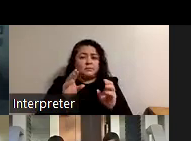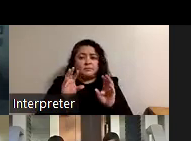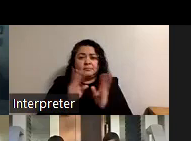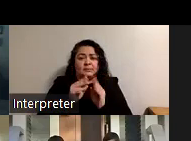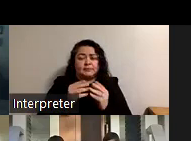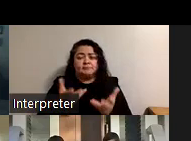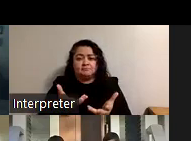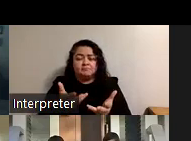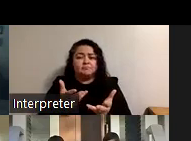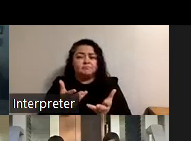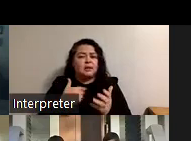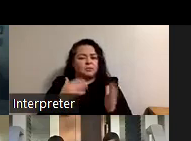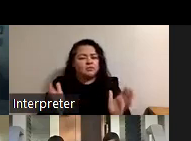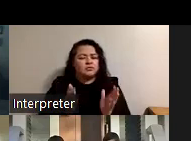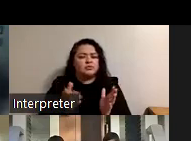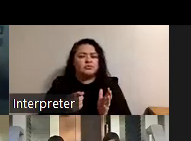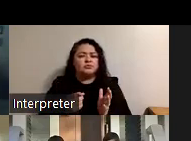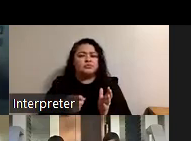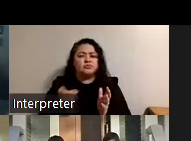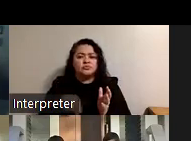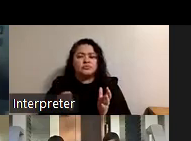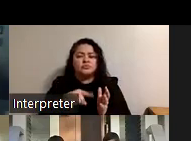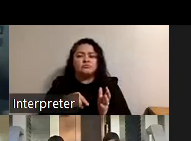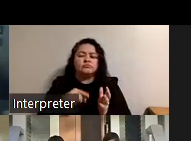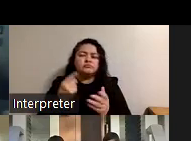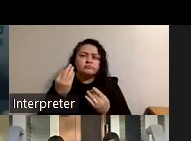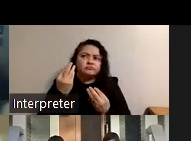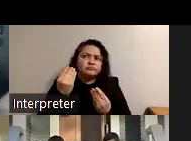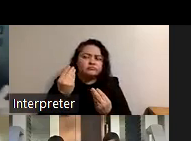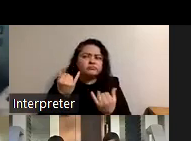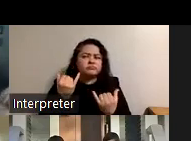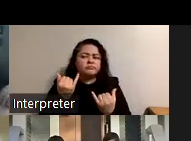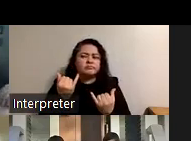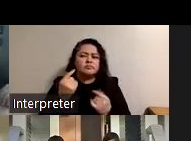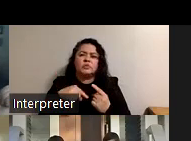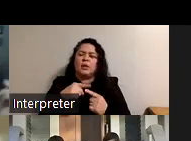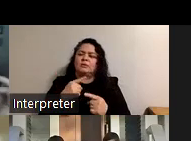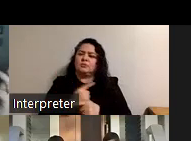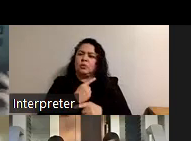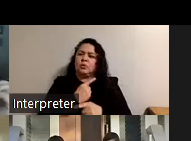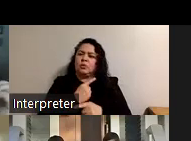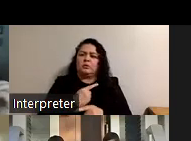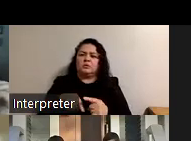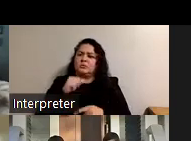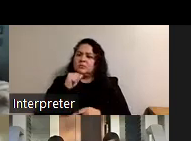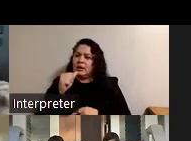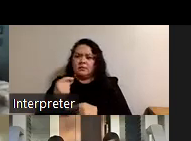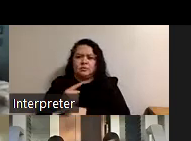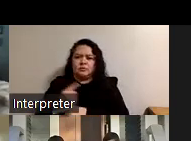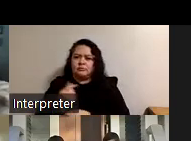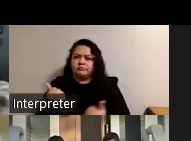and i guess i would encourage you to ask i would encourage us to think about right now when would it be appropriate and when is it not appropriate